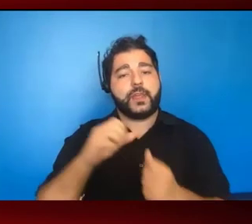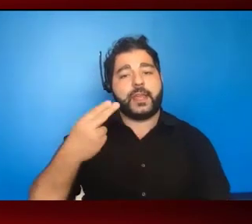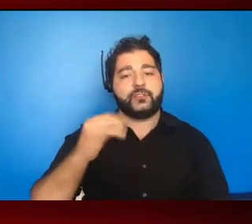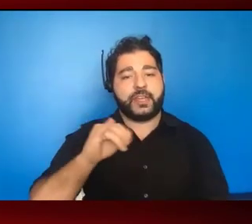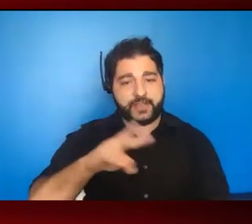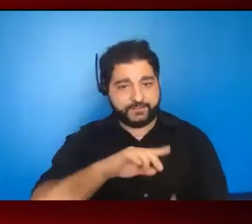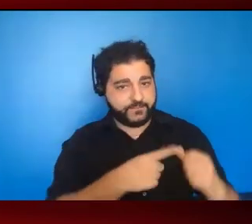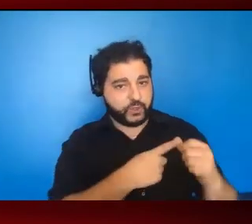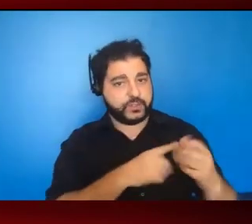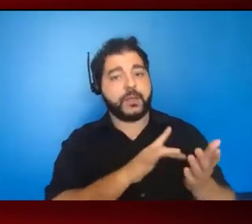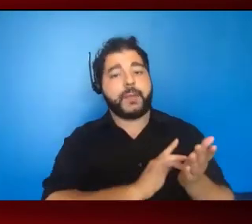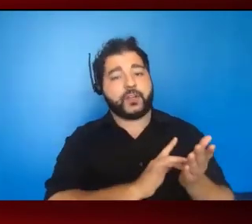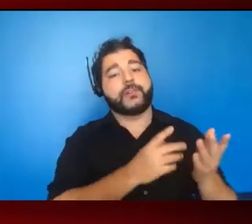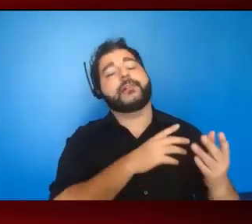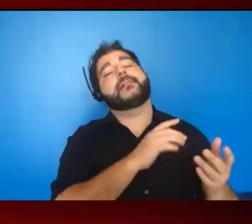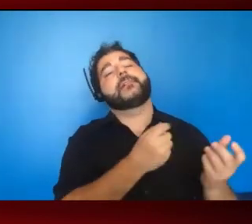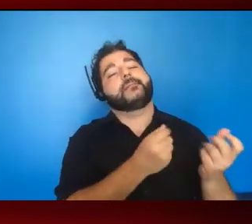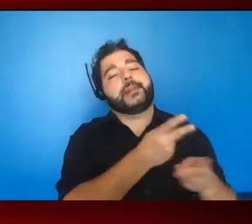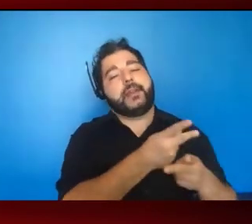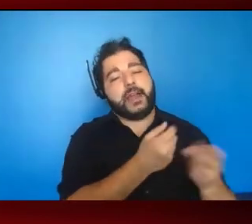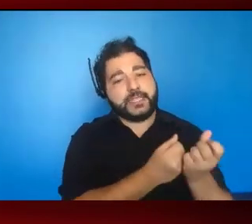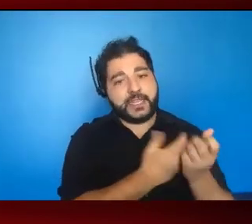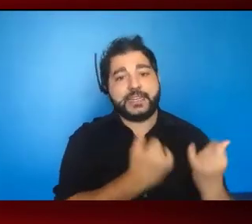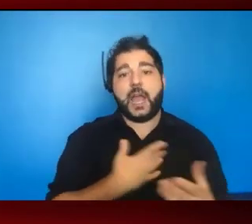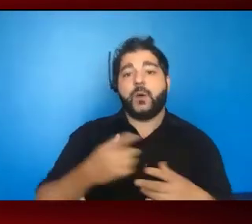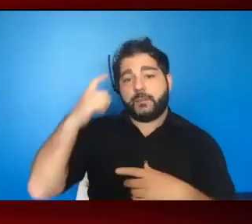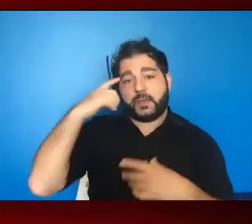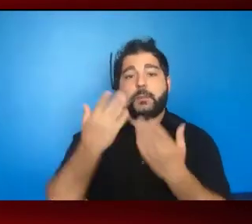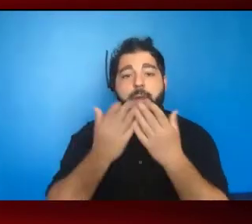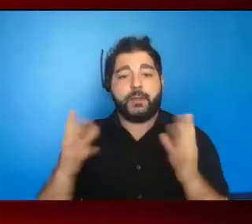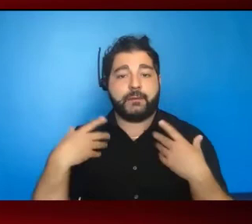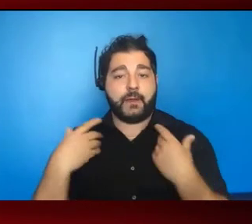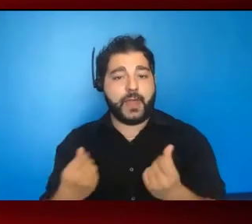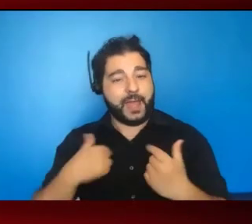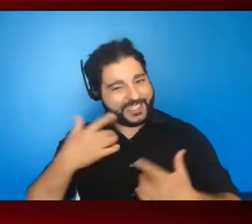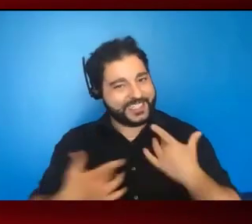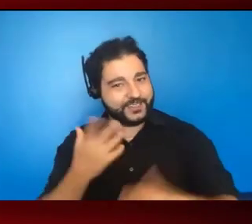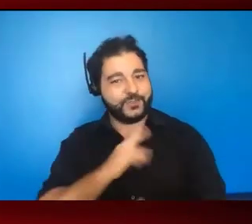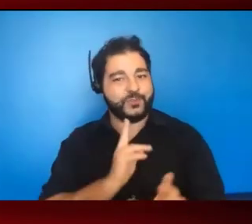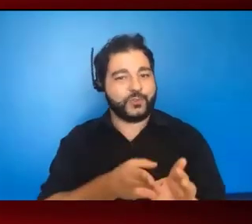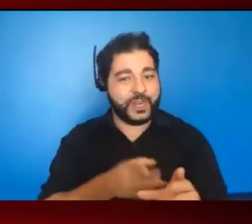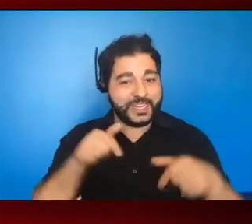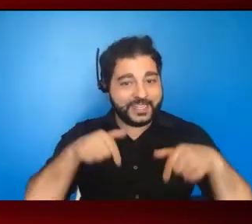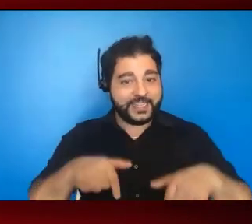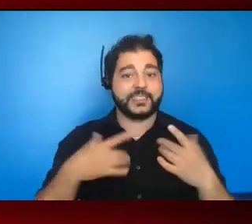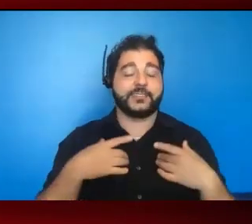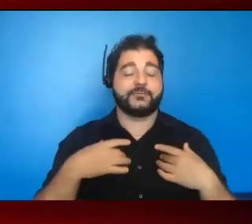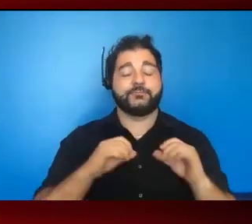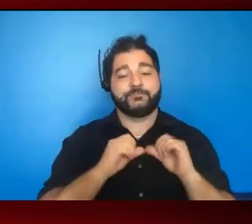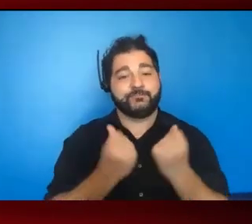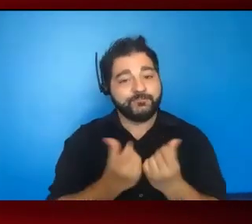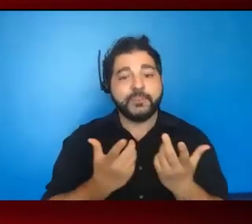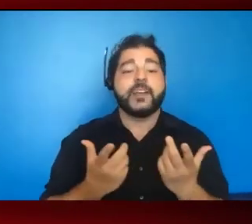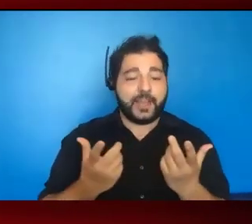medical care advocacy and now governmental public health, I'm really excited to be able to join you and to take